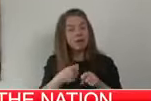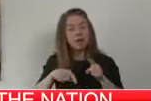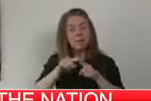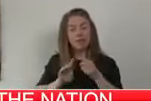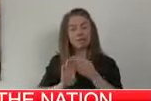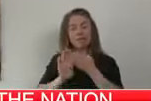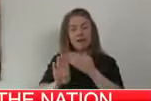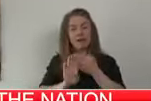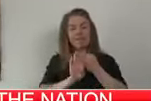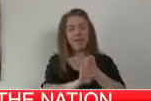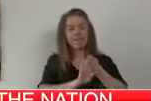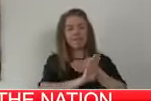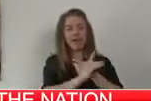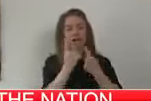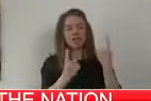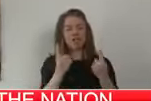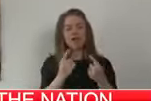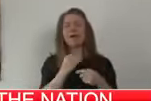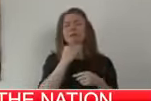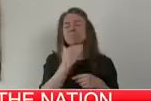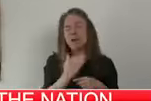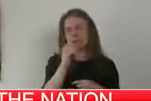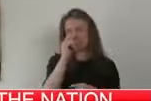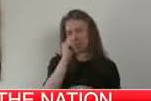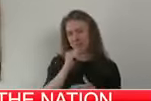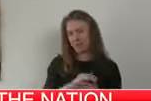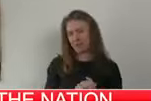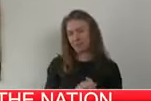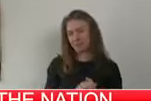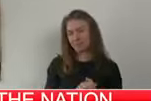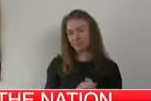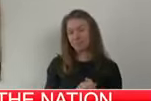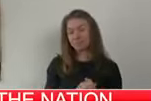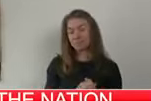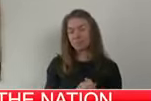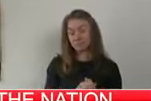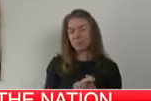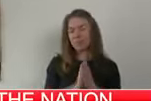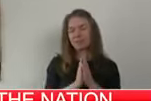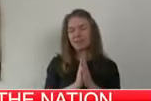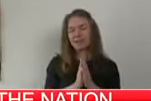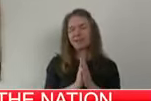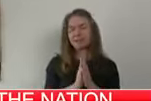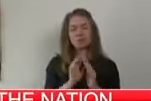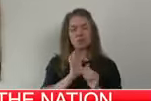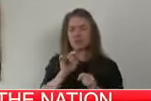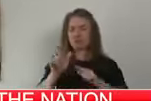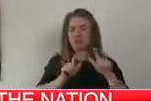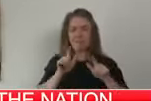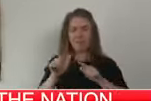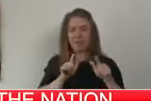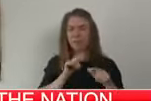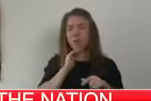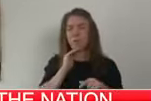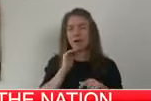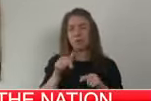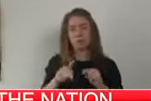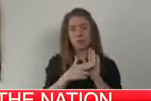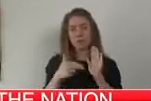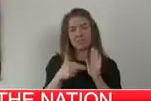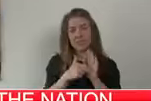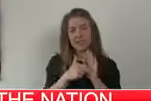as much as possible. And finally, we are asking that you limit your movement around the country.